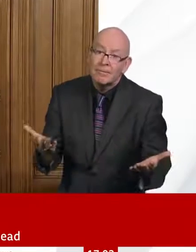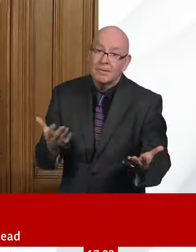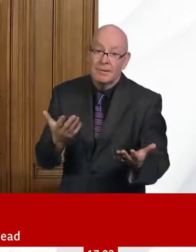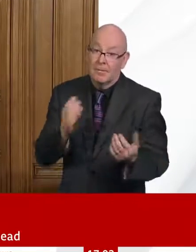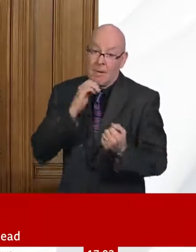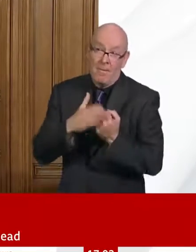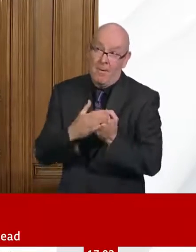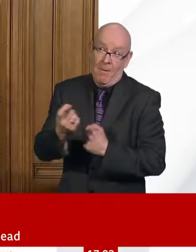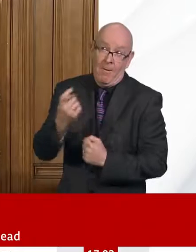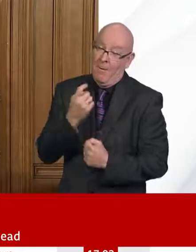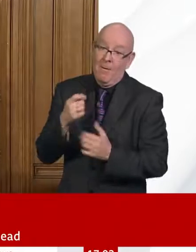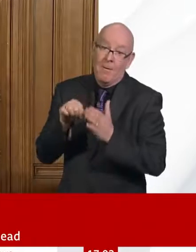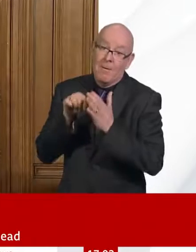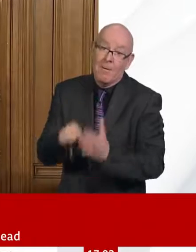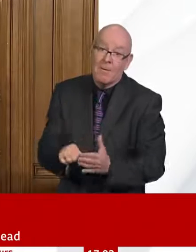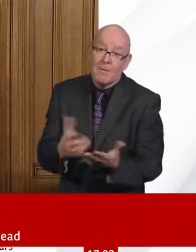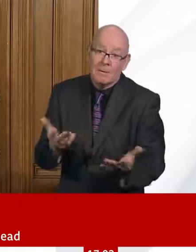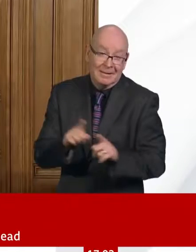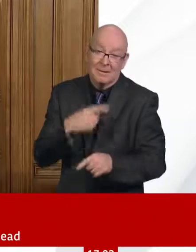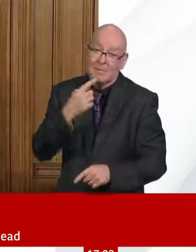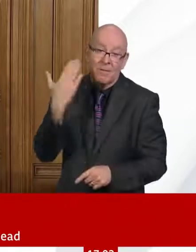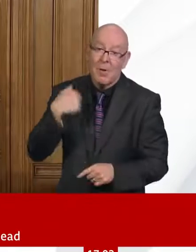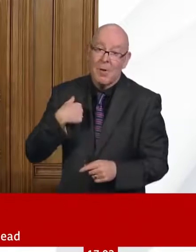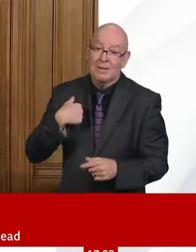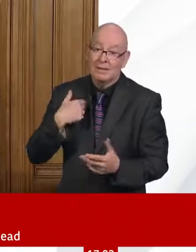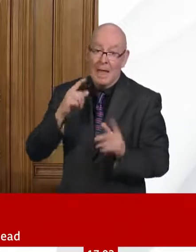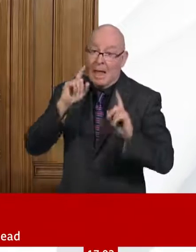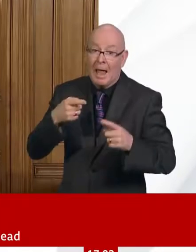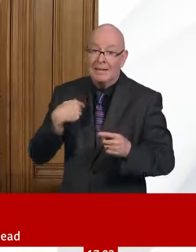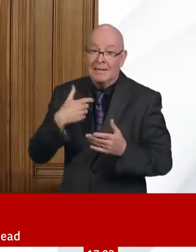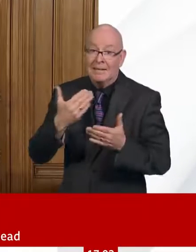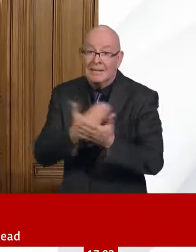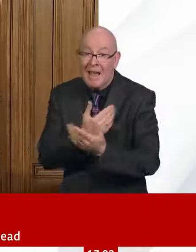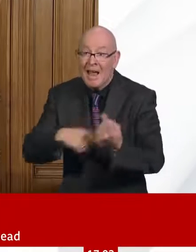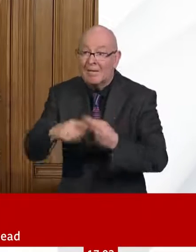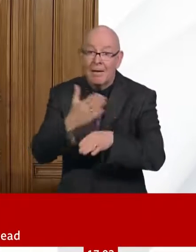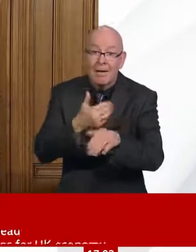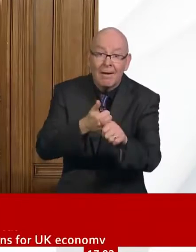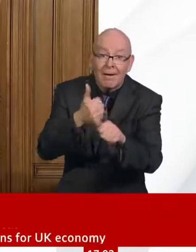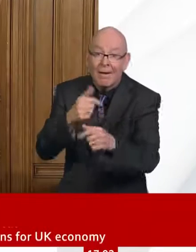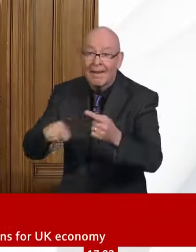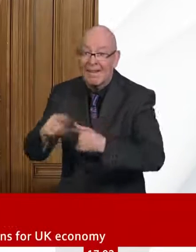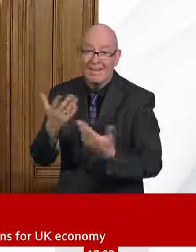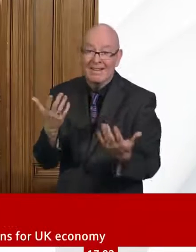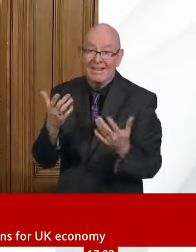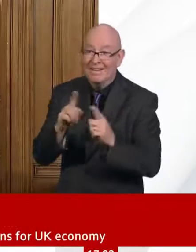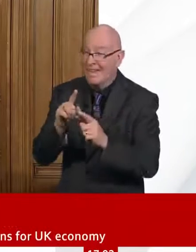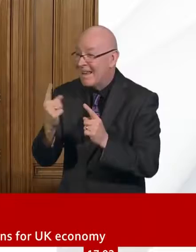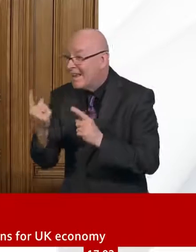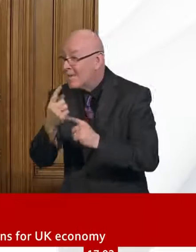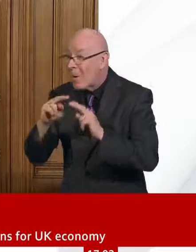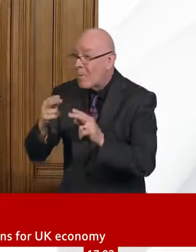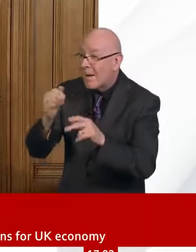with a fundamentally sound economy, powered by the hard work and ingenuity of the British people